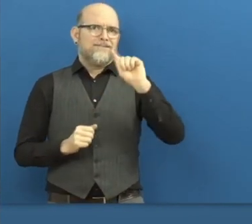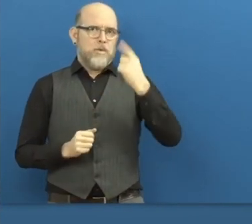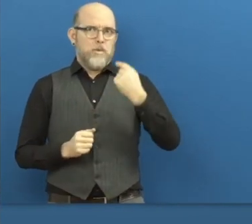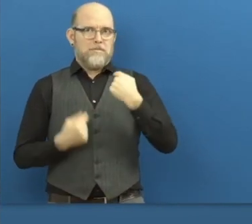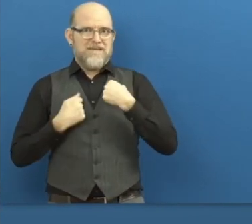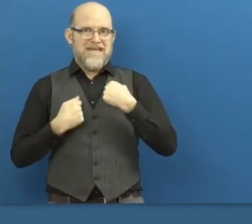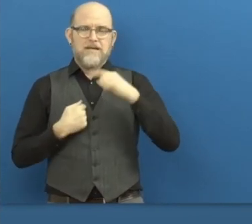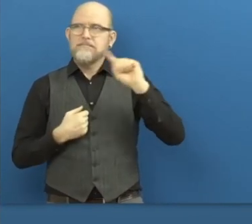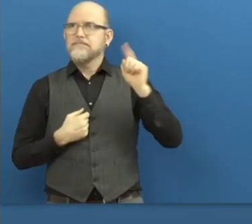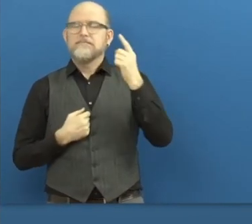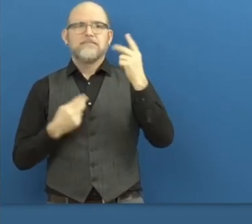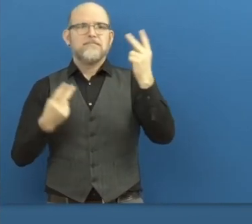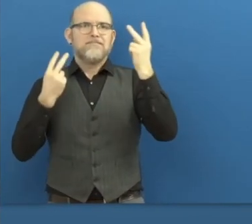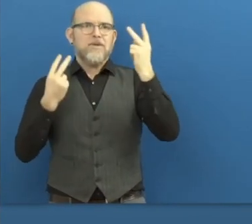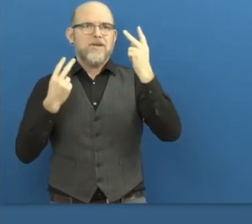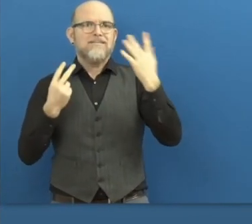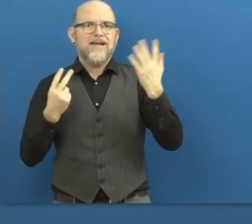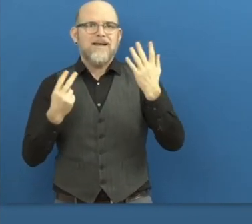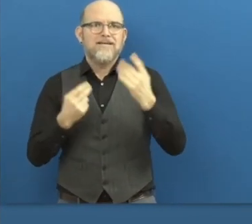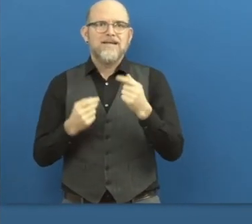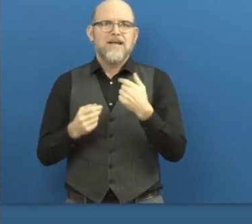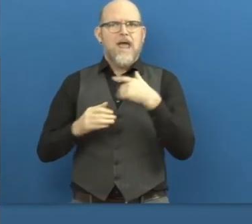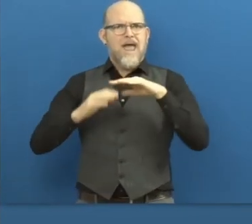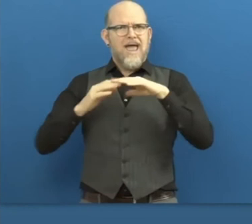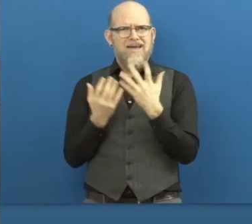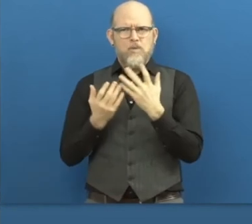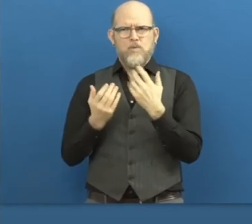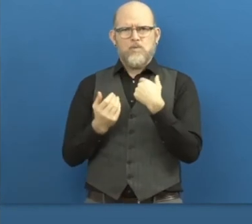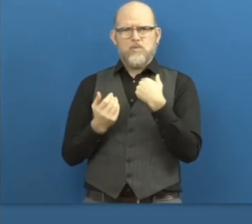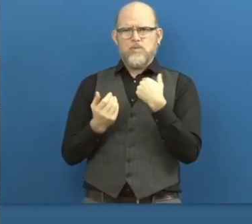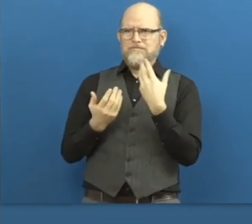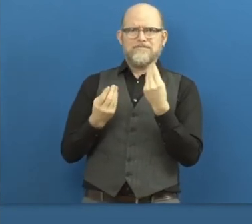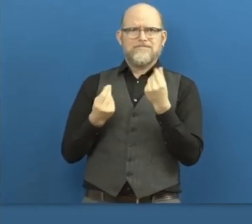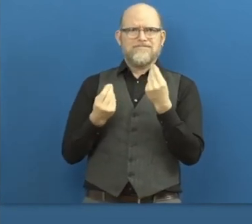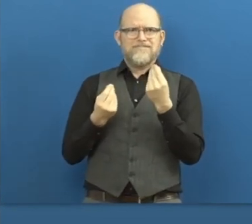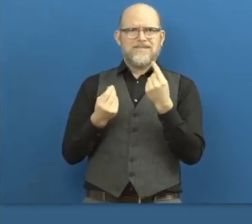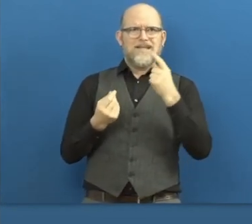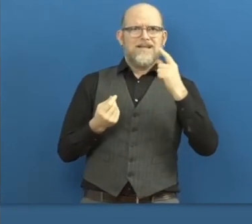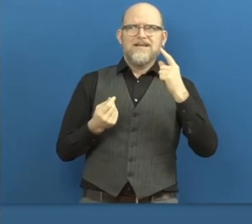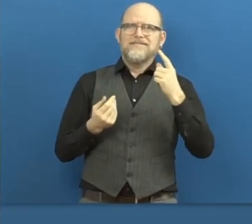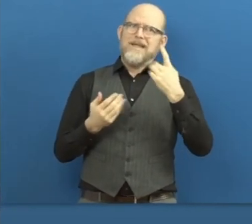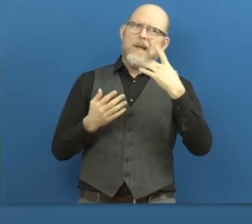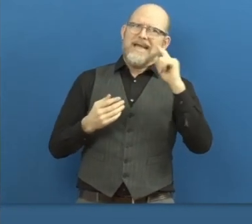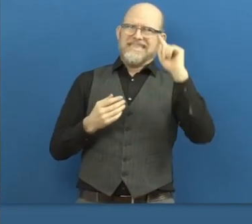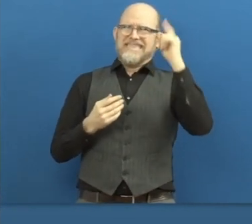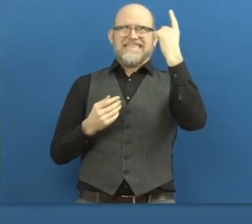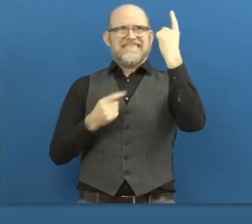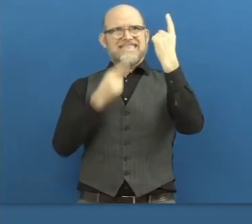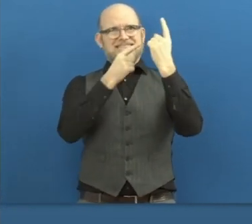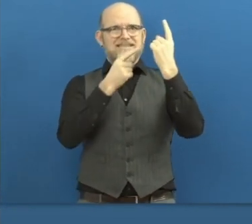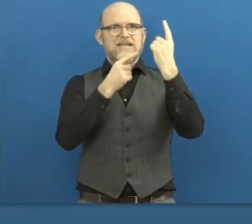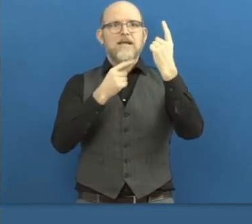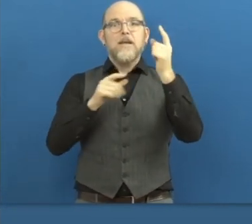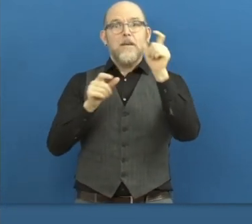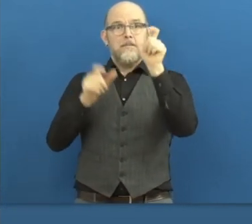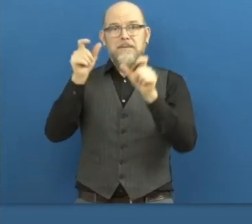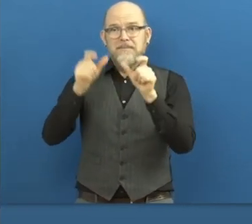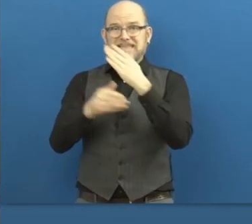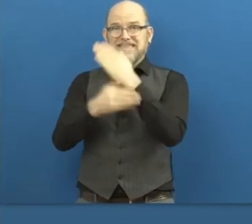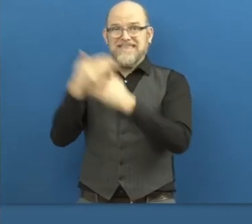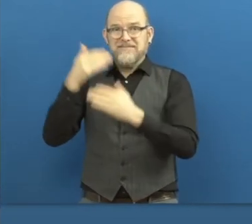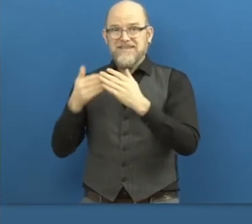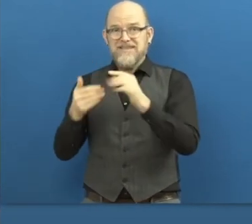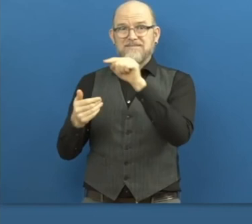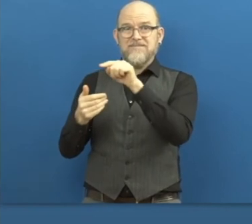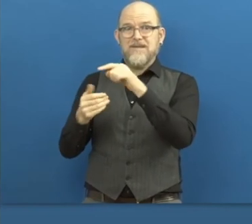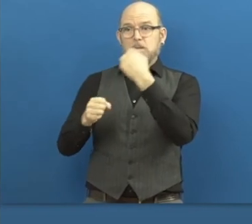the table as a priority the fact that persons with disability who are job seeking should also be considered and